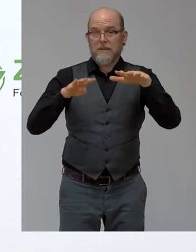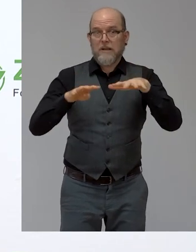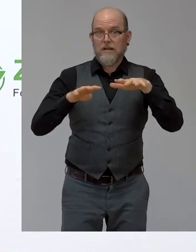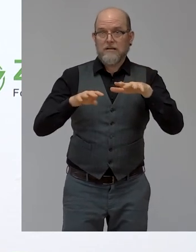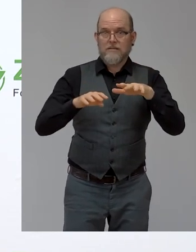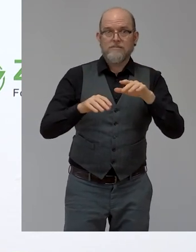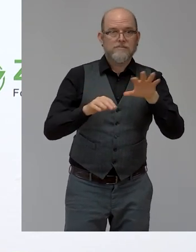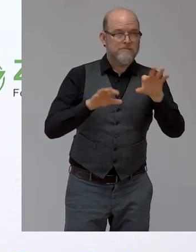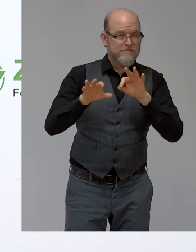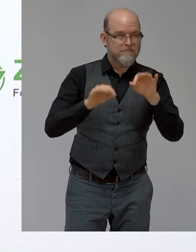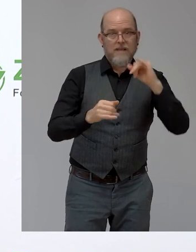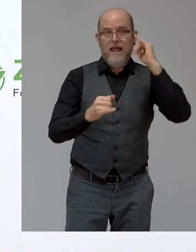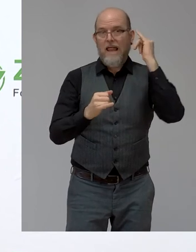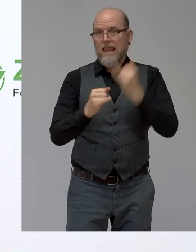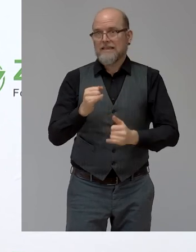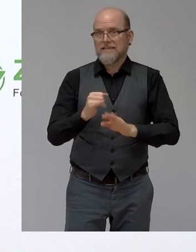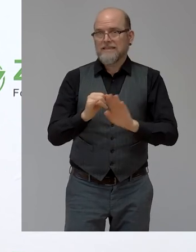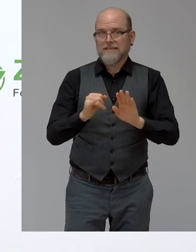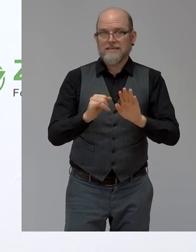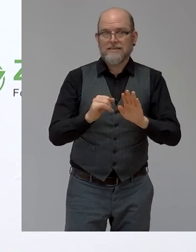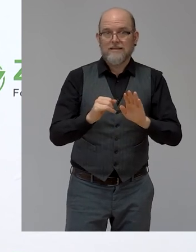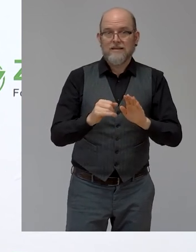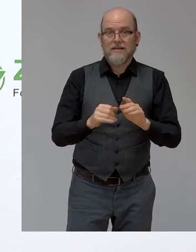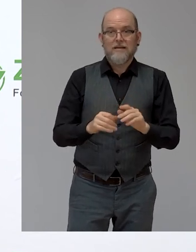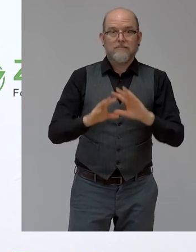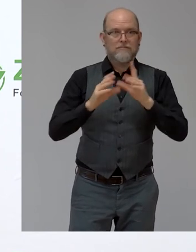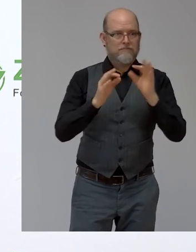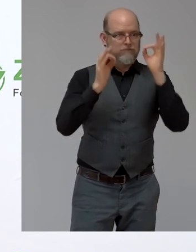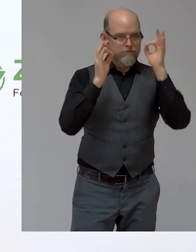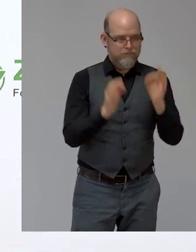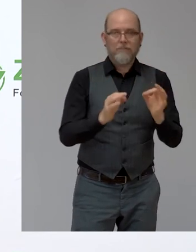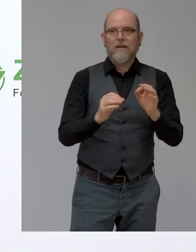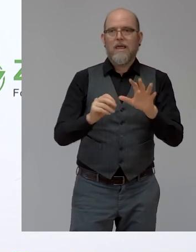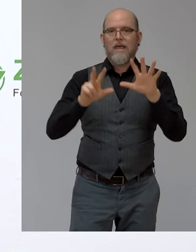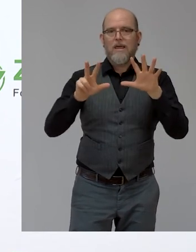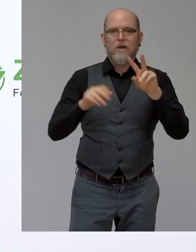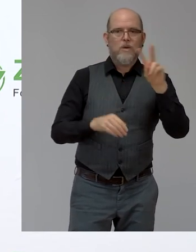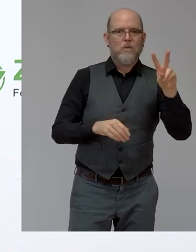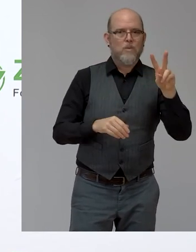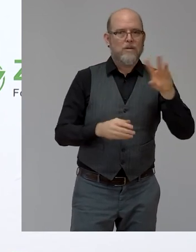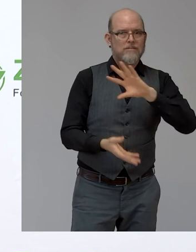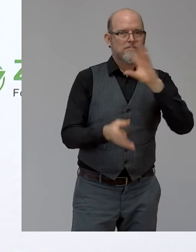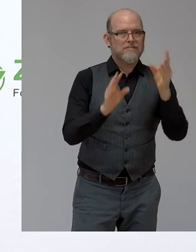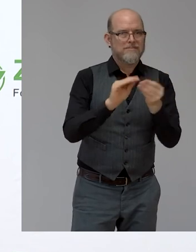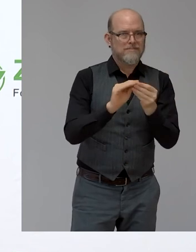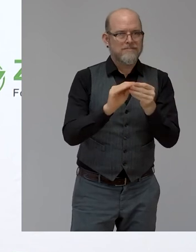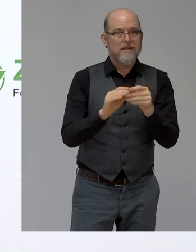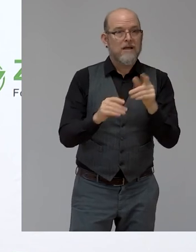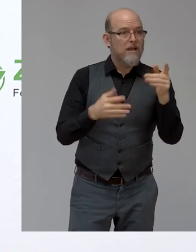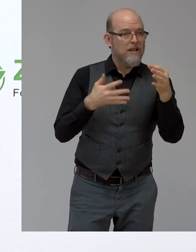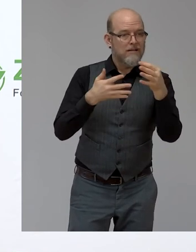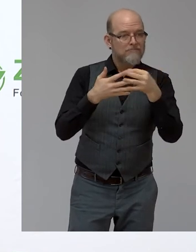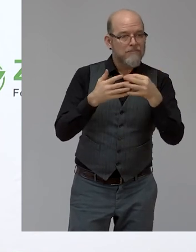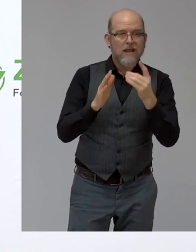82 that we finally selected that meet all the criteria as Wilfred explained and also got the highest votes